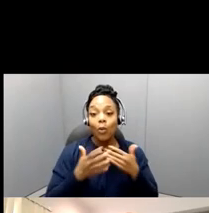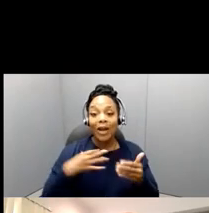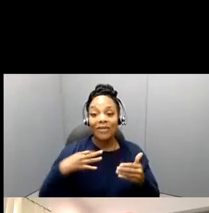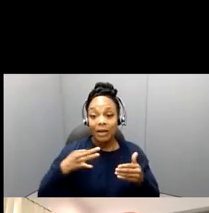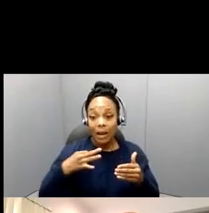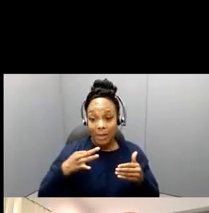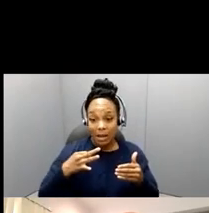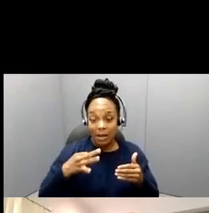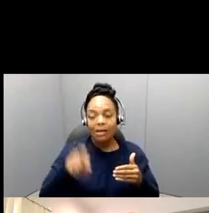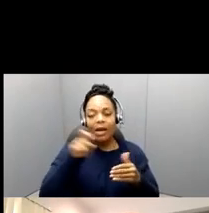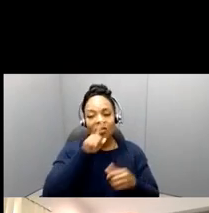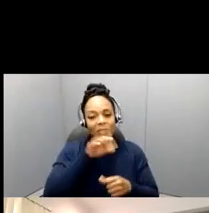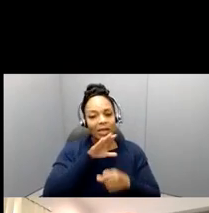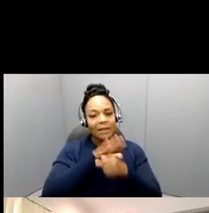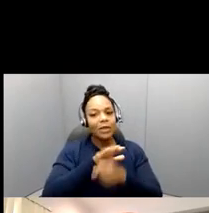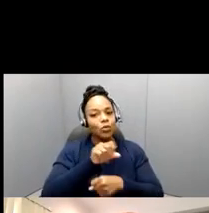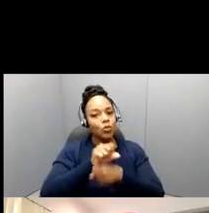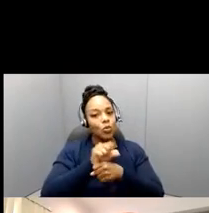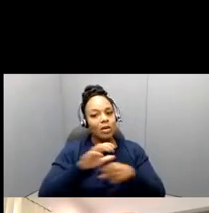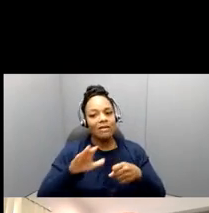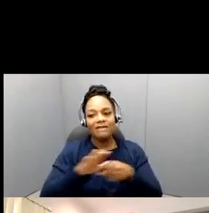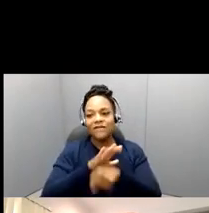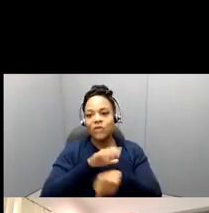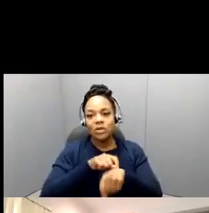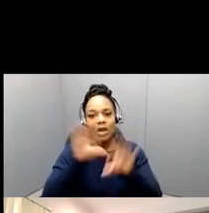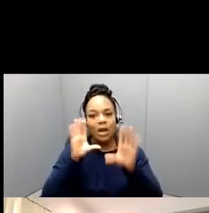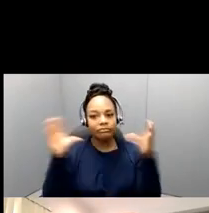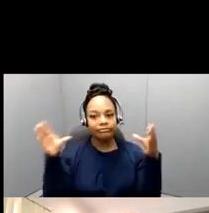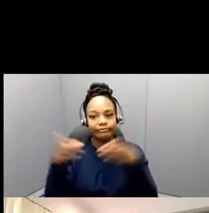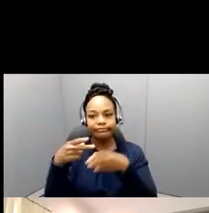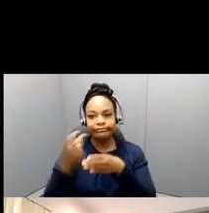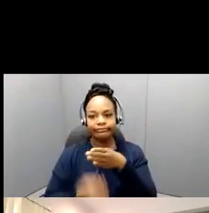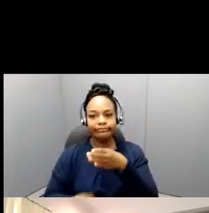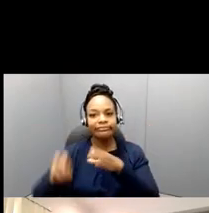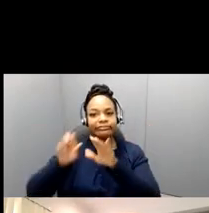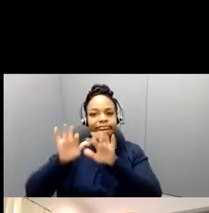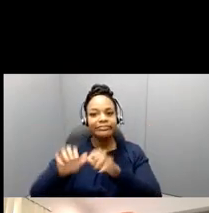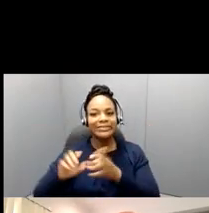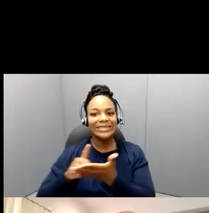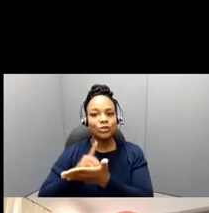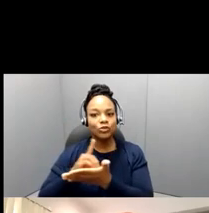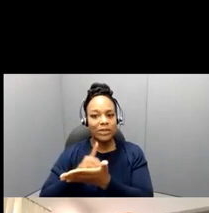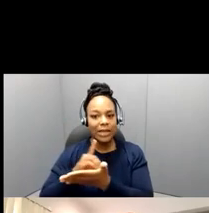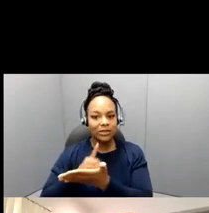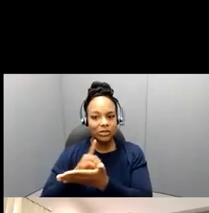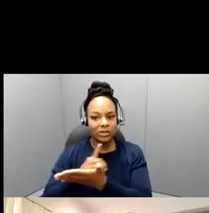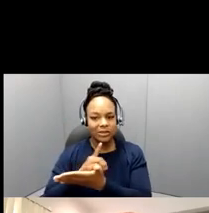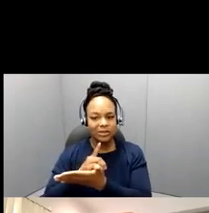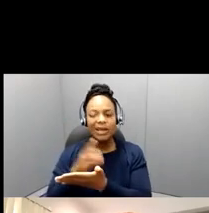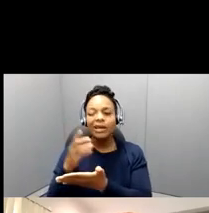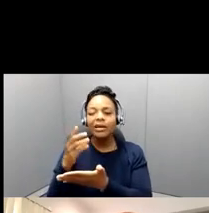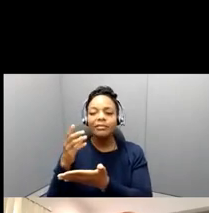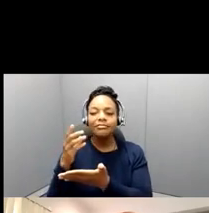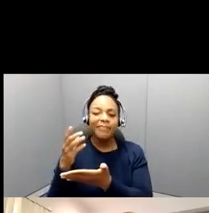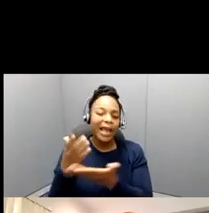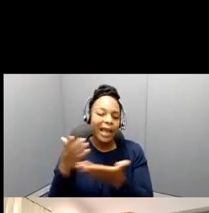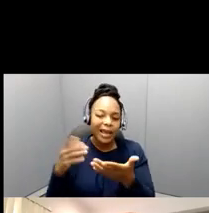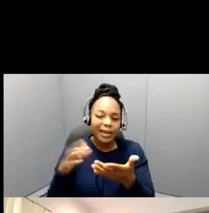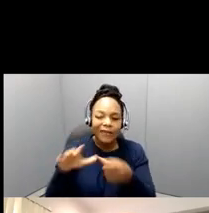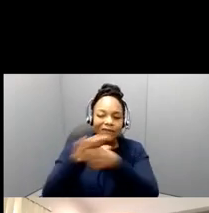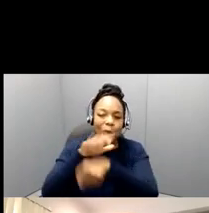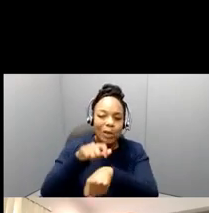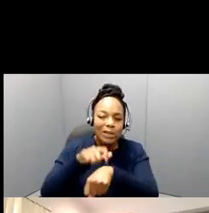on the dissertation and their course requirements, you know, full-time student. However, your institution defines a full-time student,